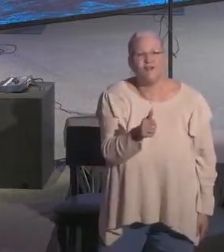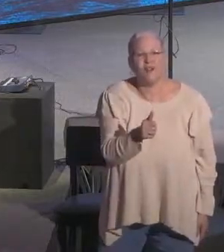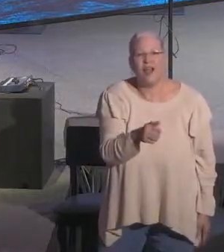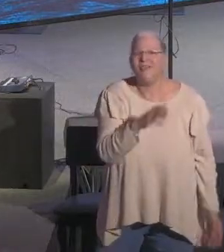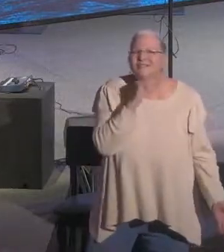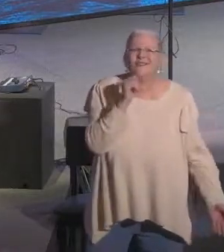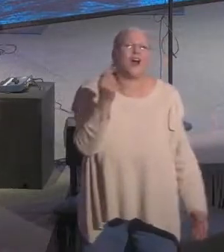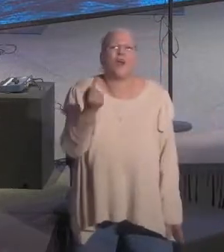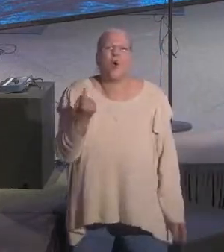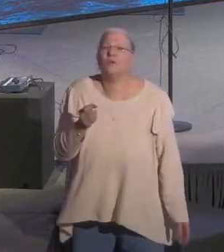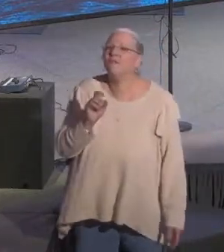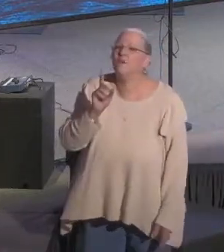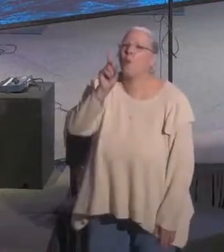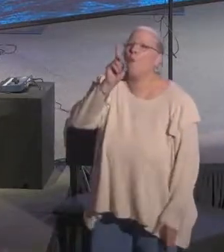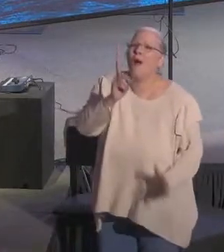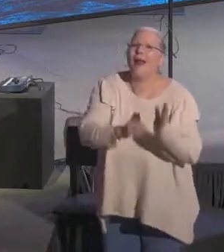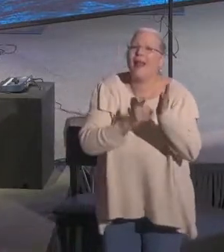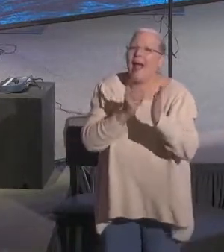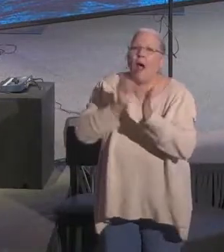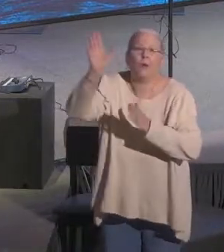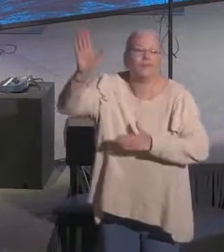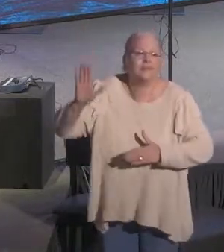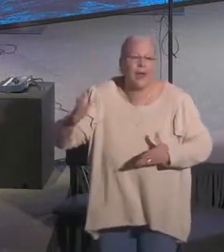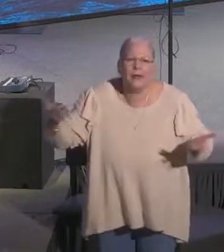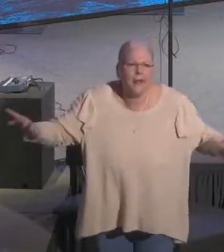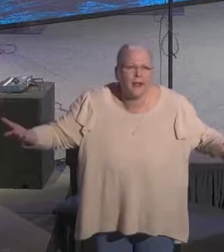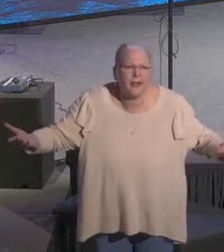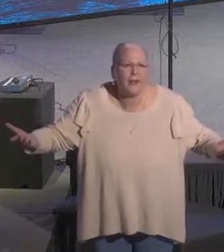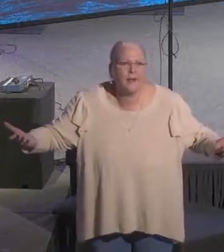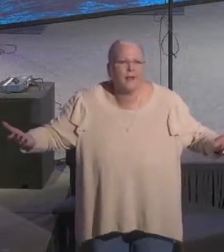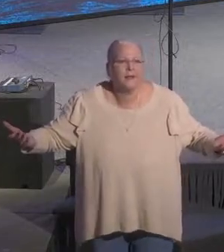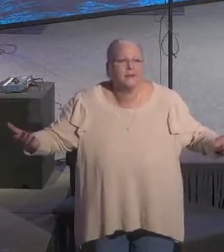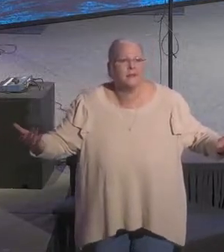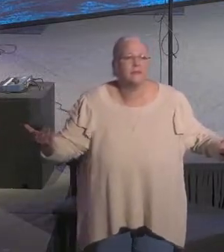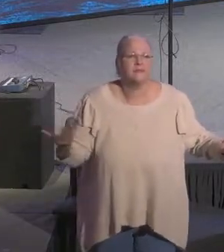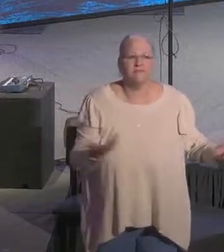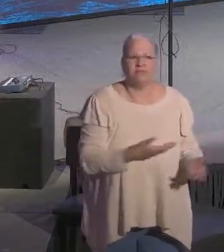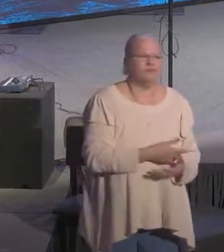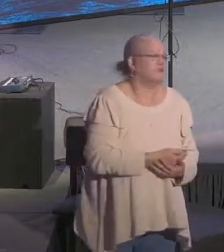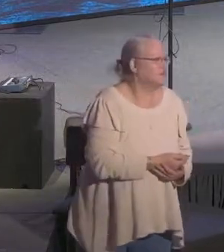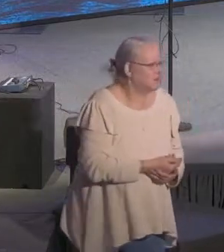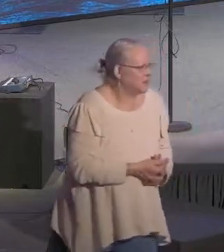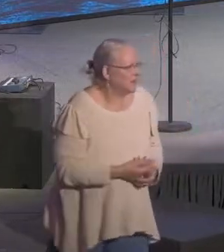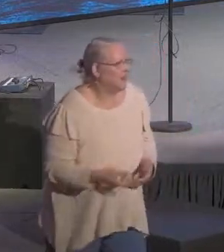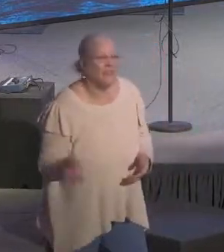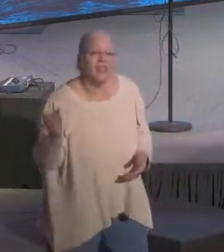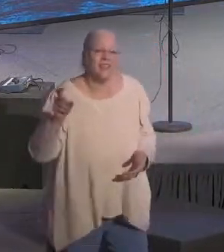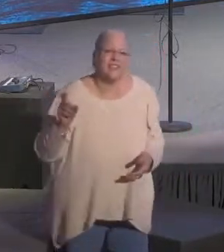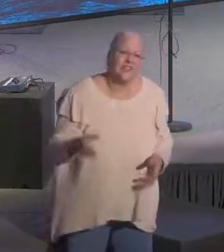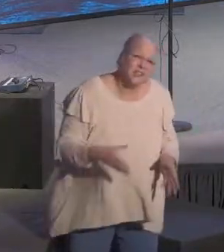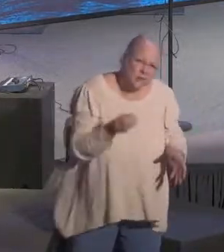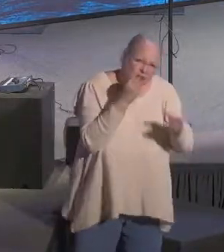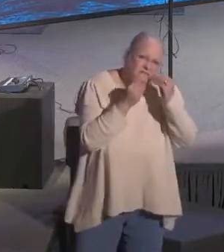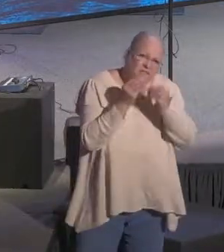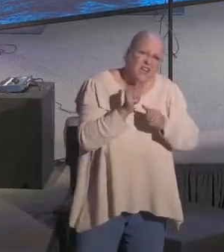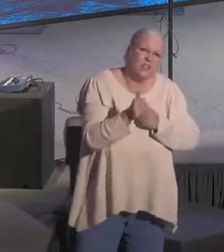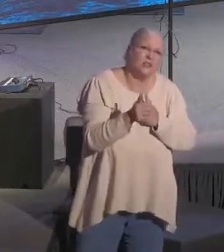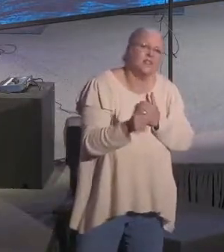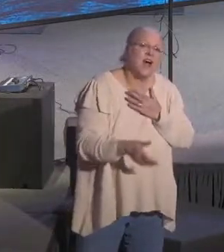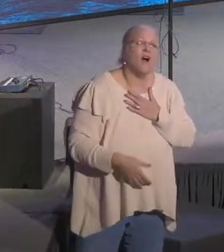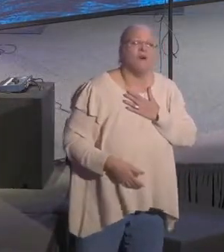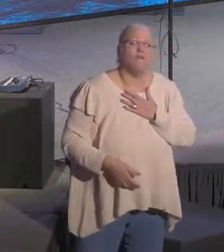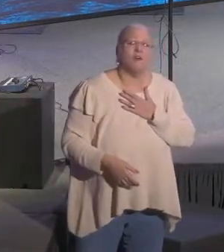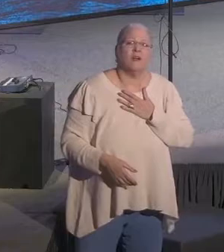an hour on Sunday morning. Like those people at that banquet here last night, they're like, you need to be able to feed yourself. You know what I'm saying?